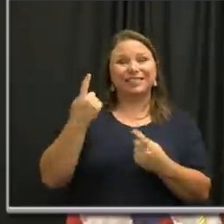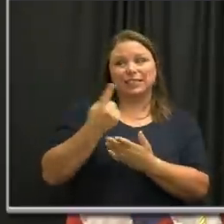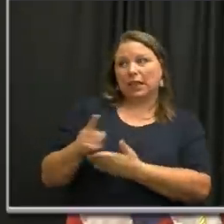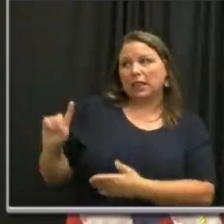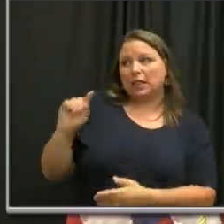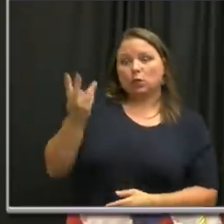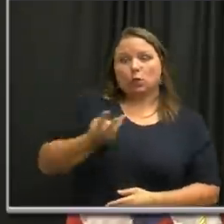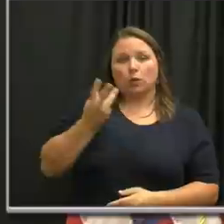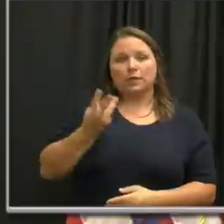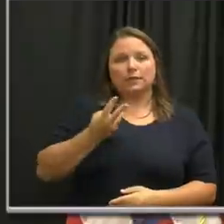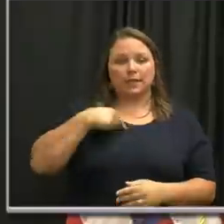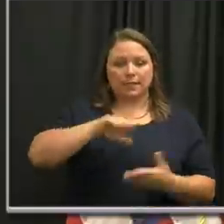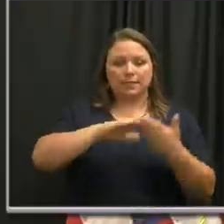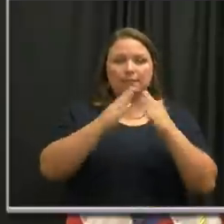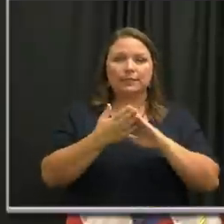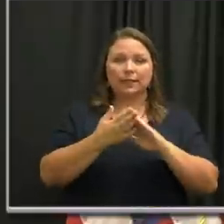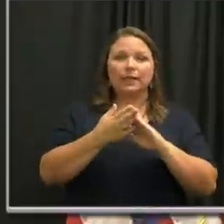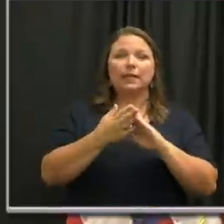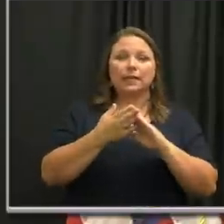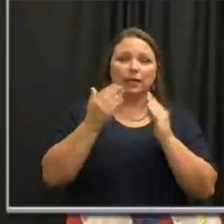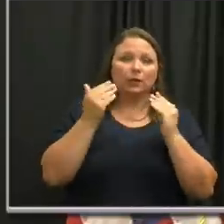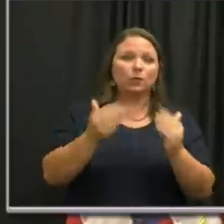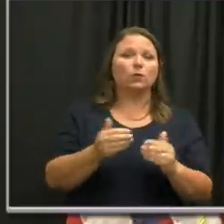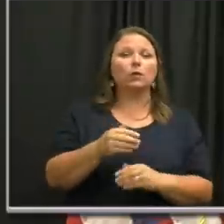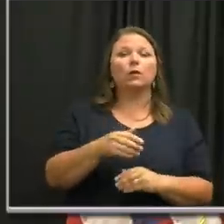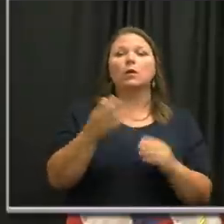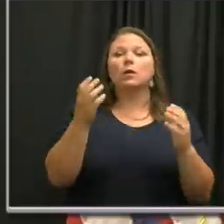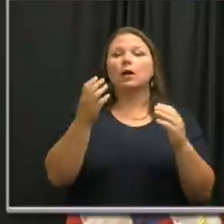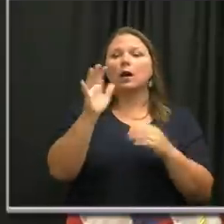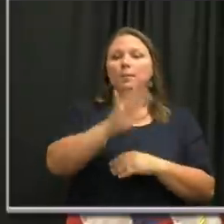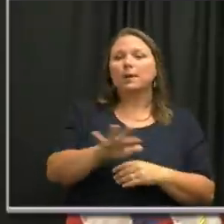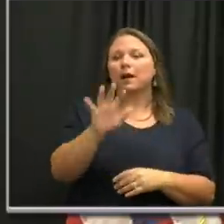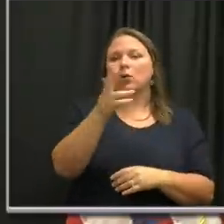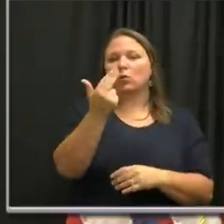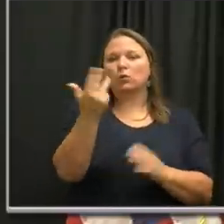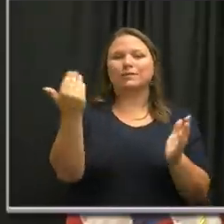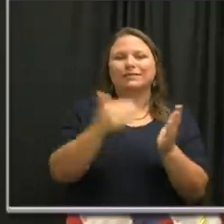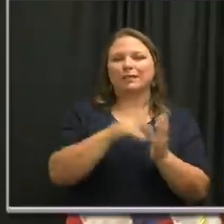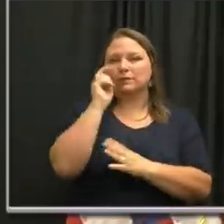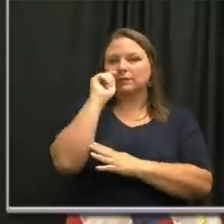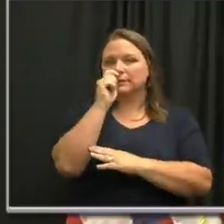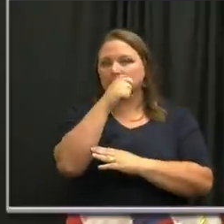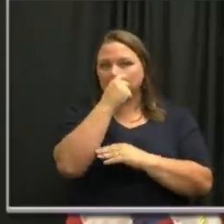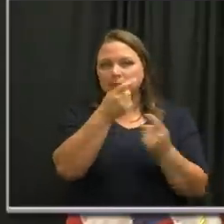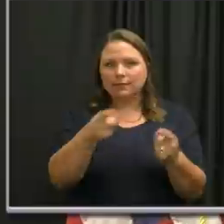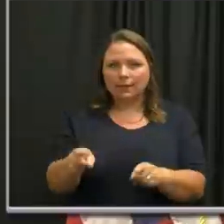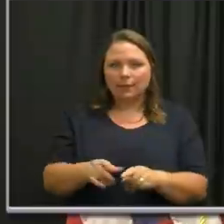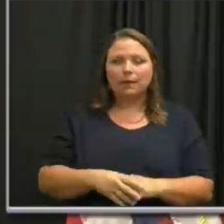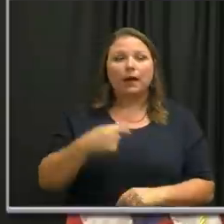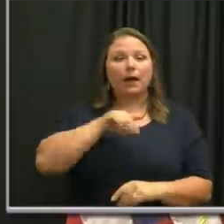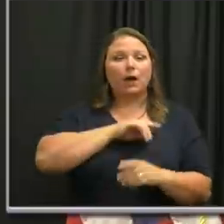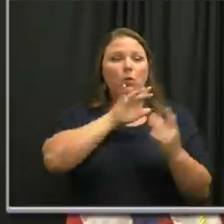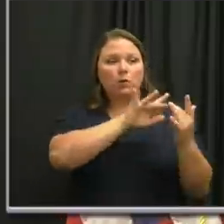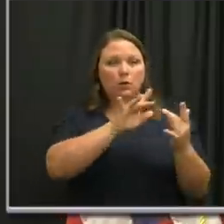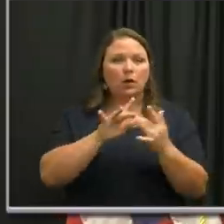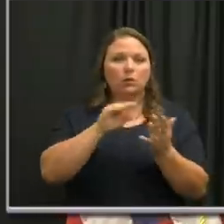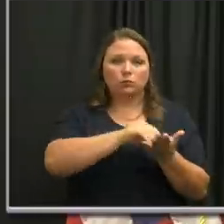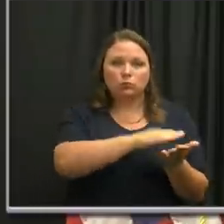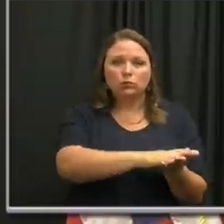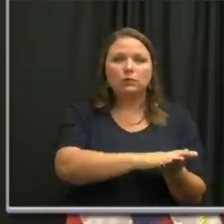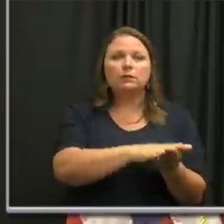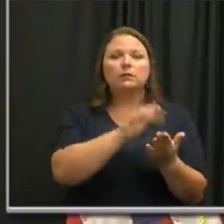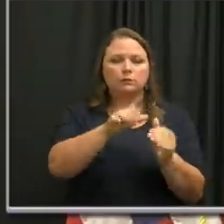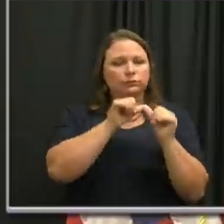Wednesday, the city of Nashville has conducted nearly 13,000 tests. And our contact tracing resources